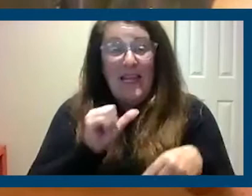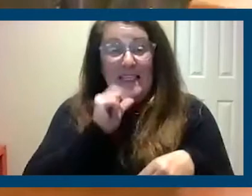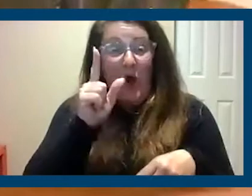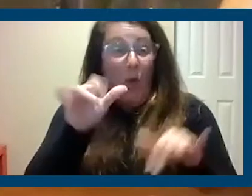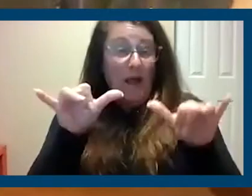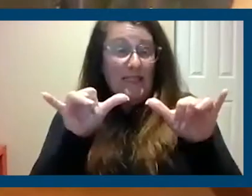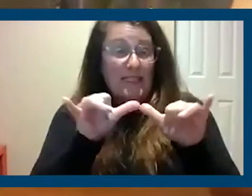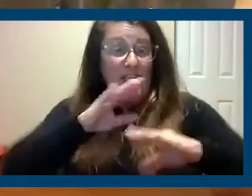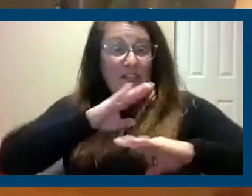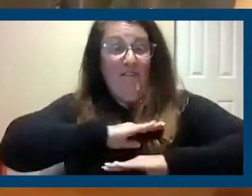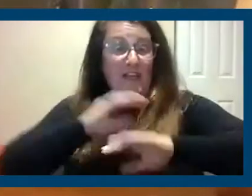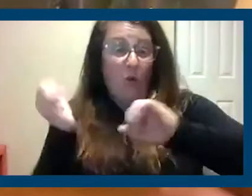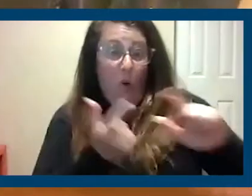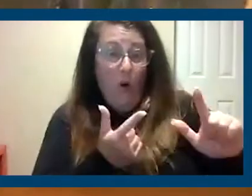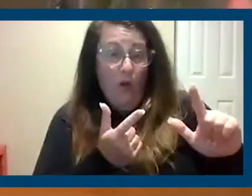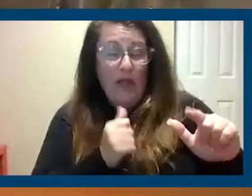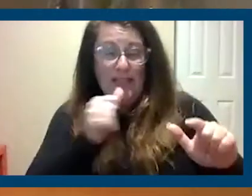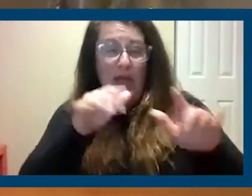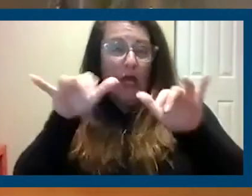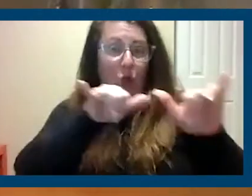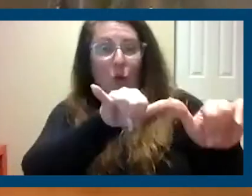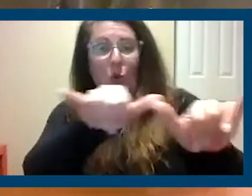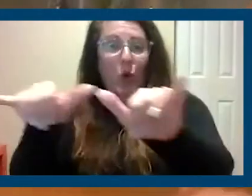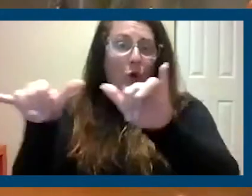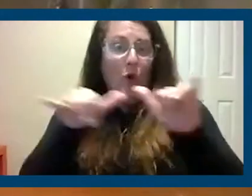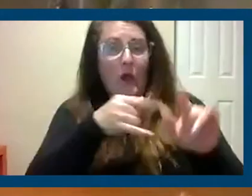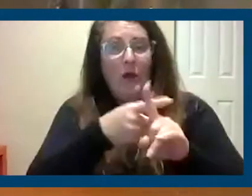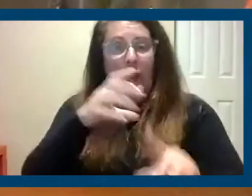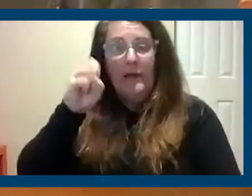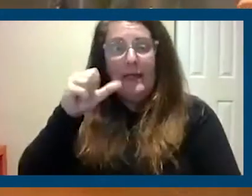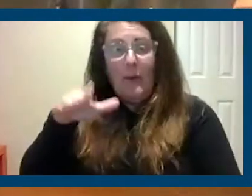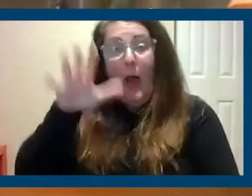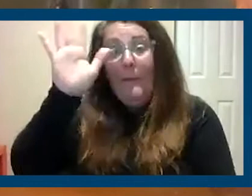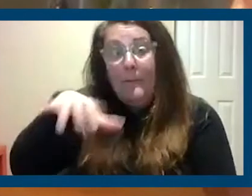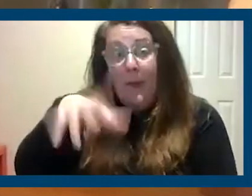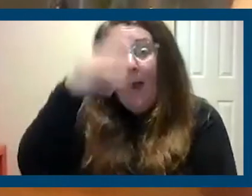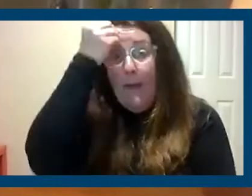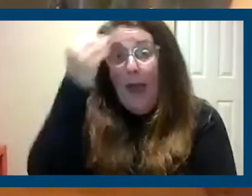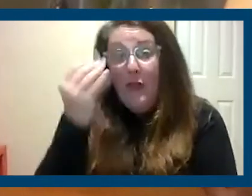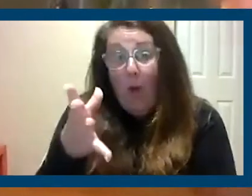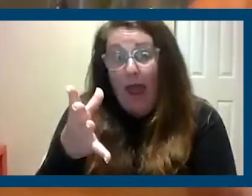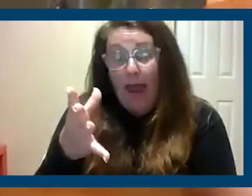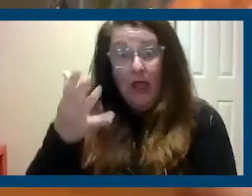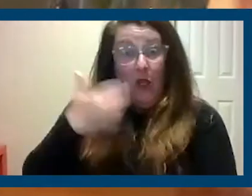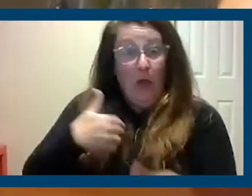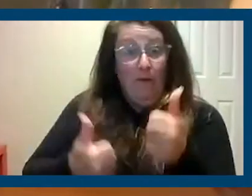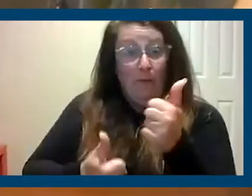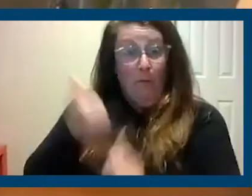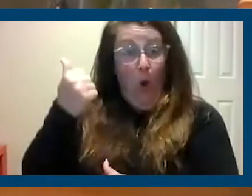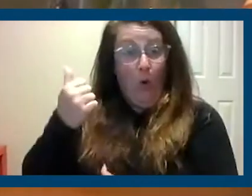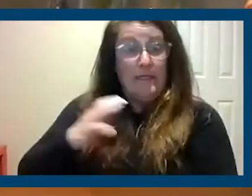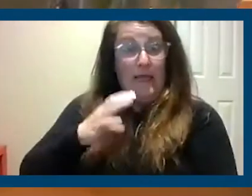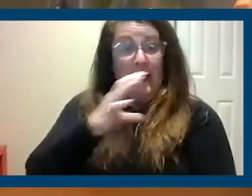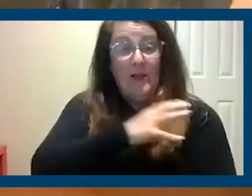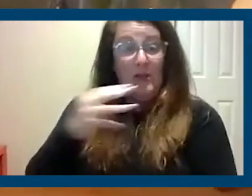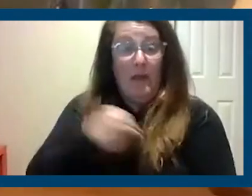It is not a uniform application coming in from Sacramento that says, by the way, even if you have a majority of city council members and mayors